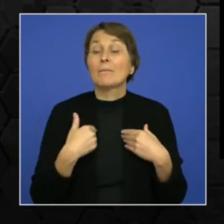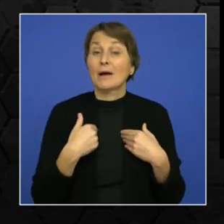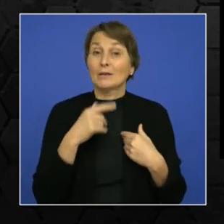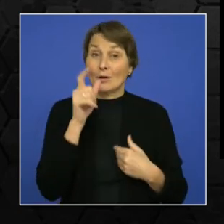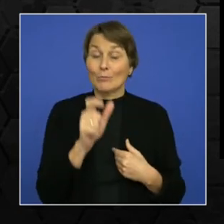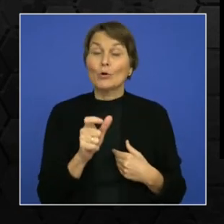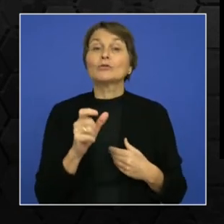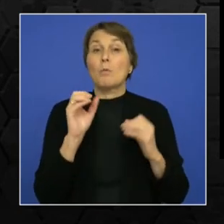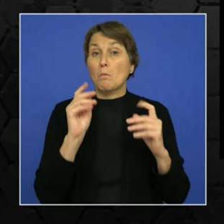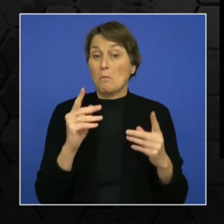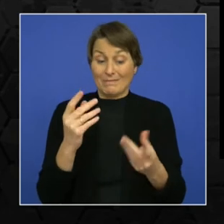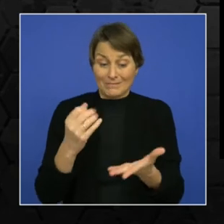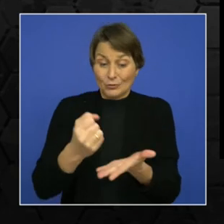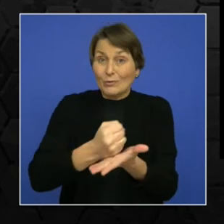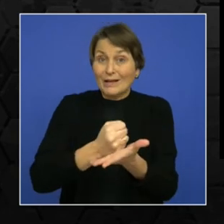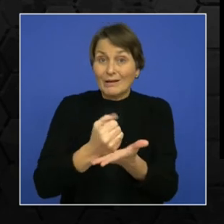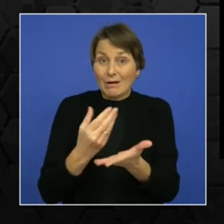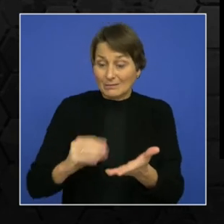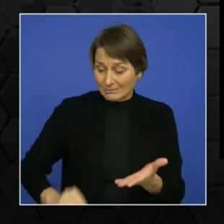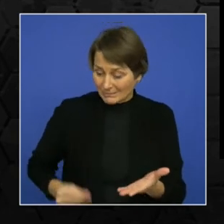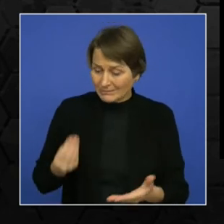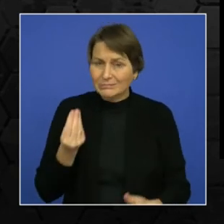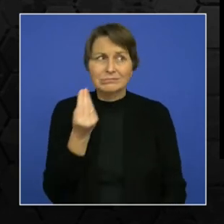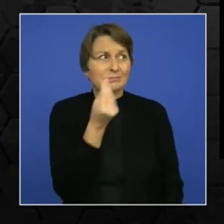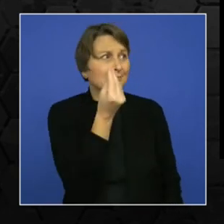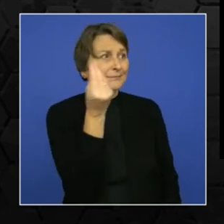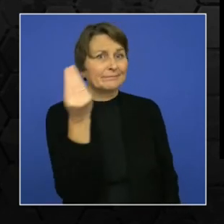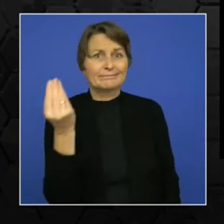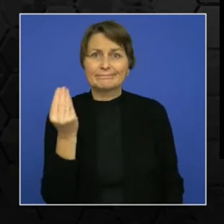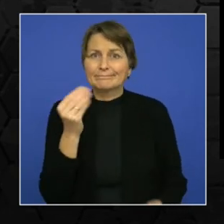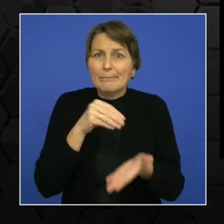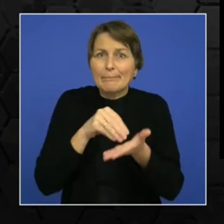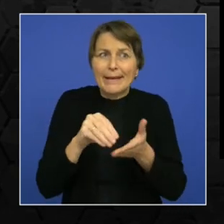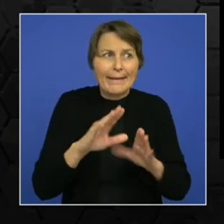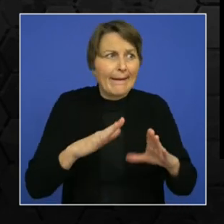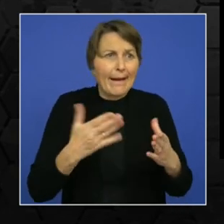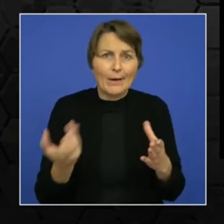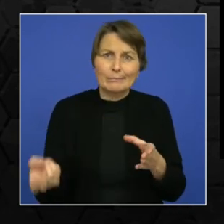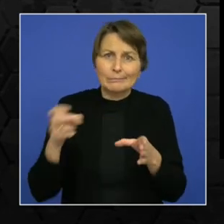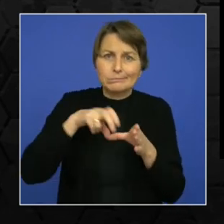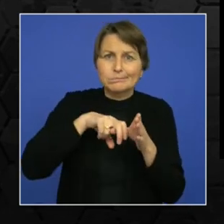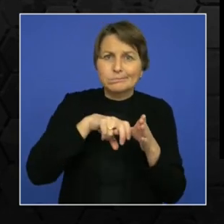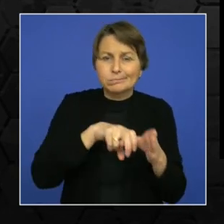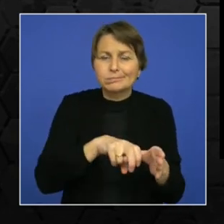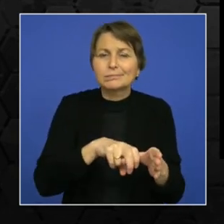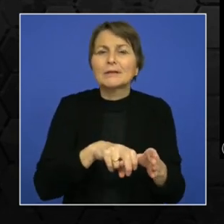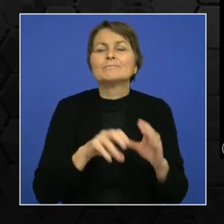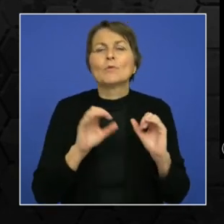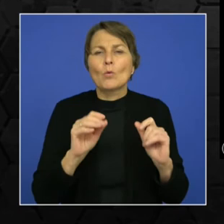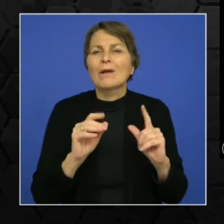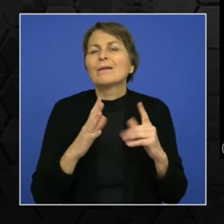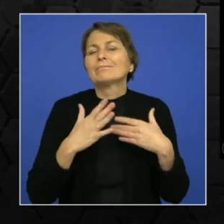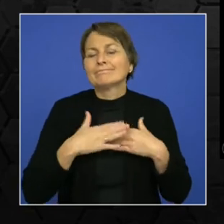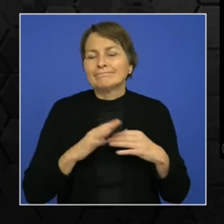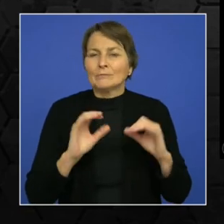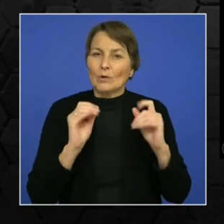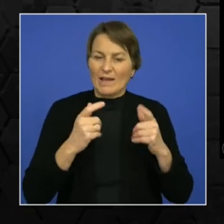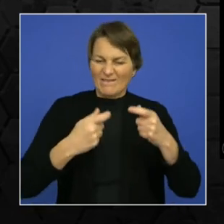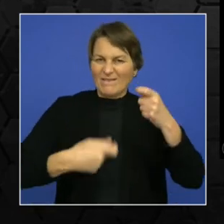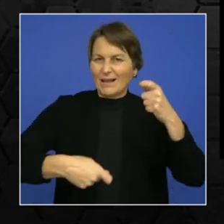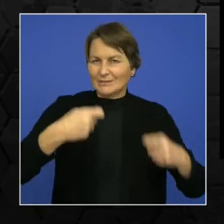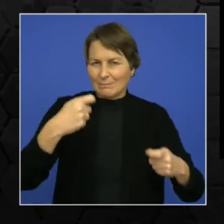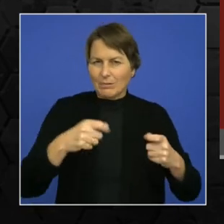a credit card. So to diminish instances like these and to have a more flexible payment option,